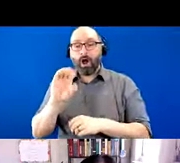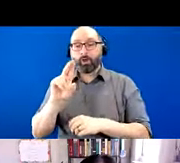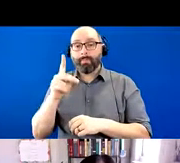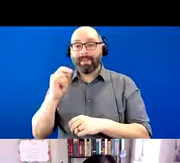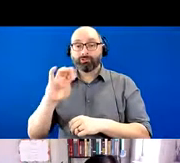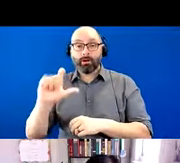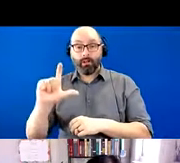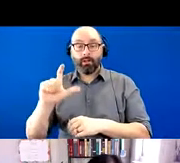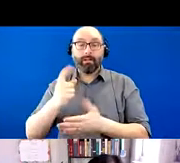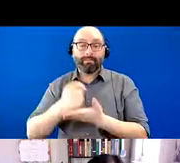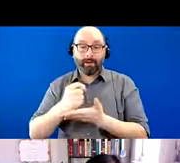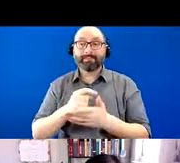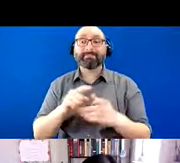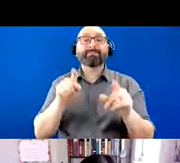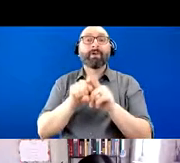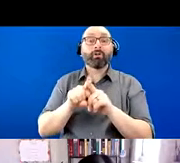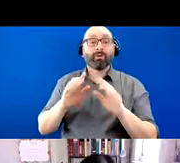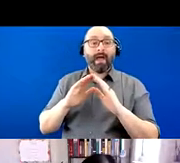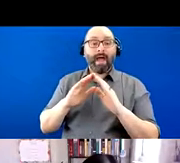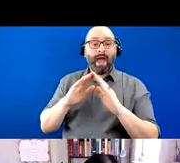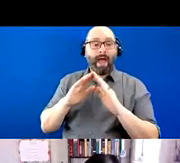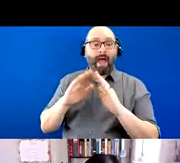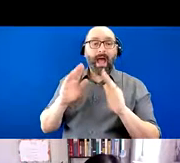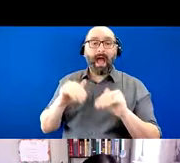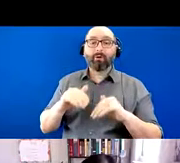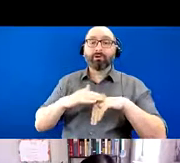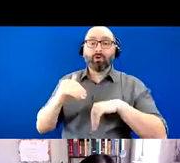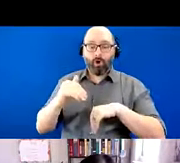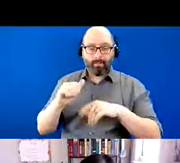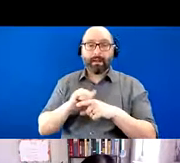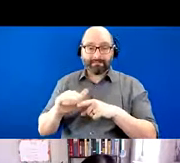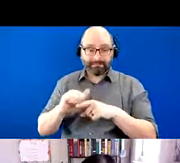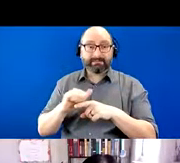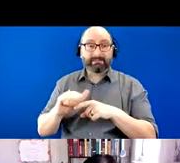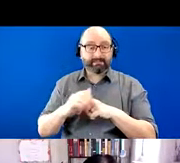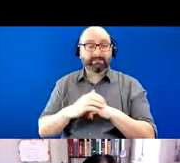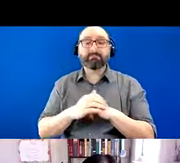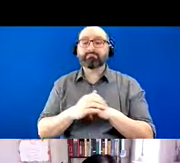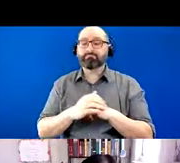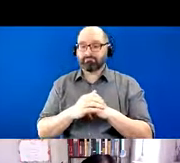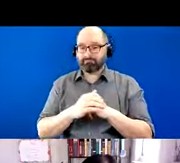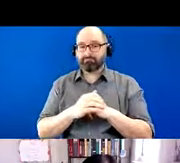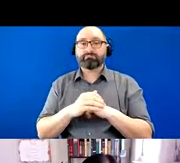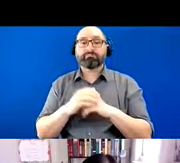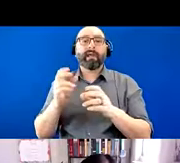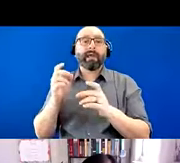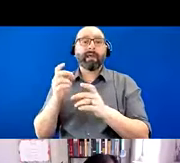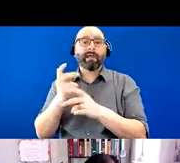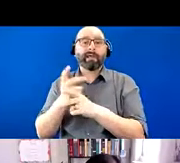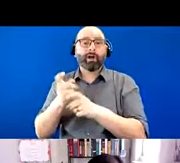are also house calls practices for primary care that are available and that caregivers and families can utilize.